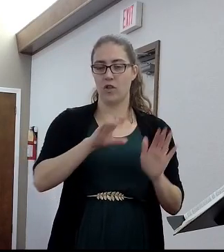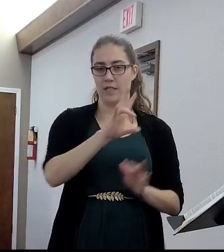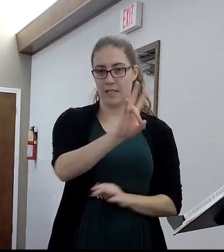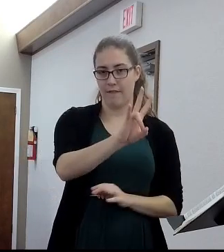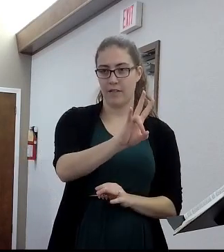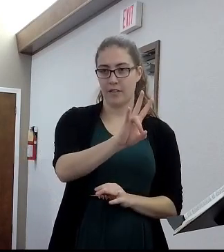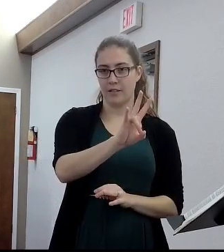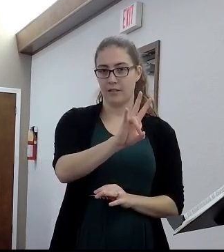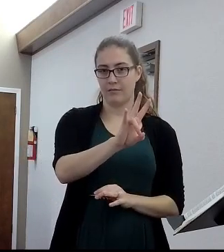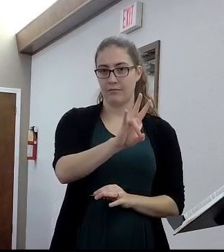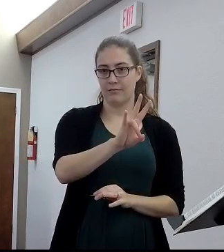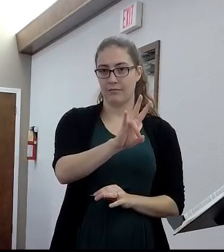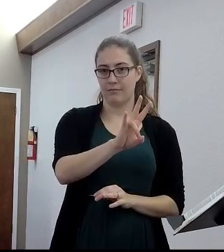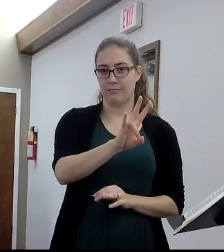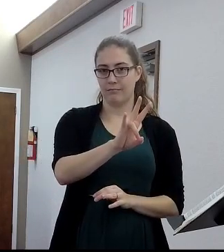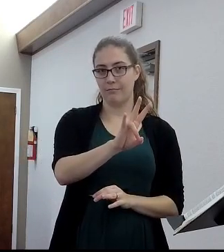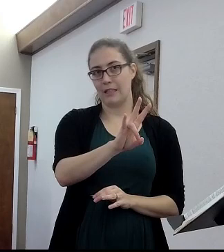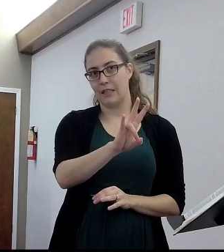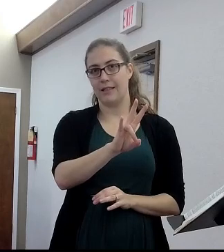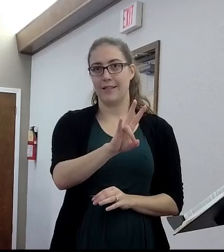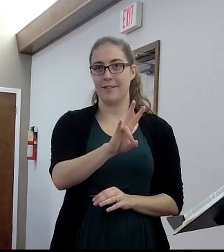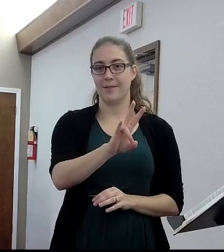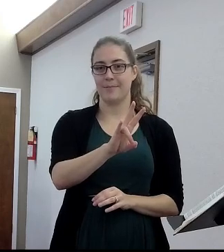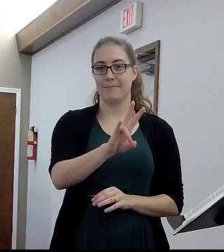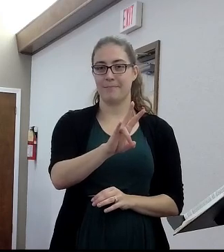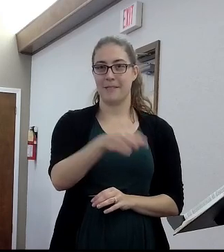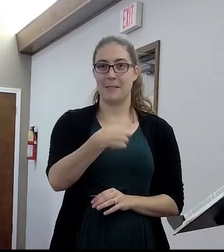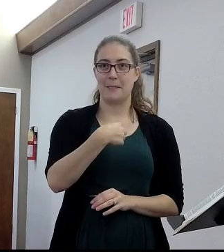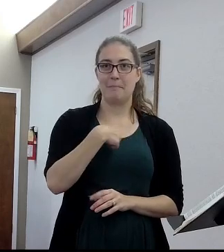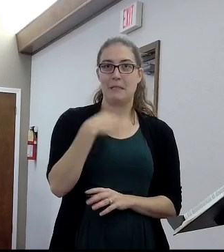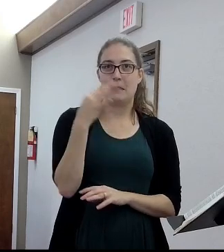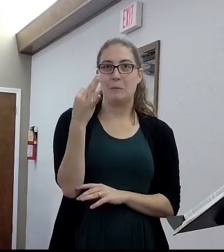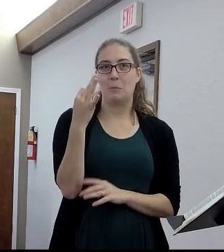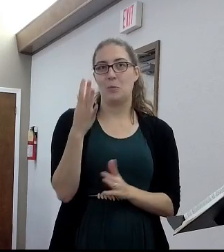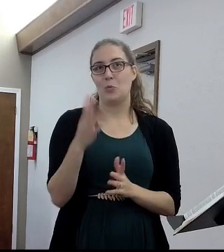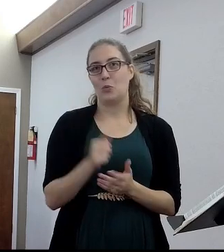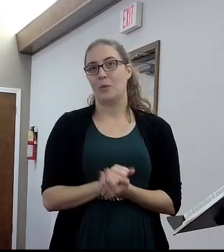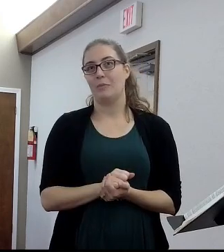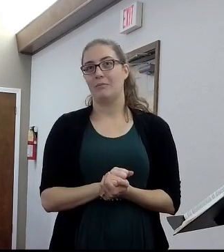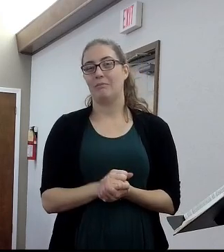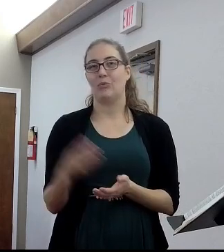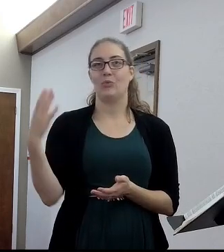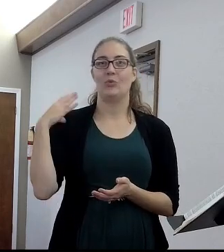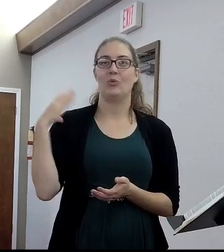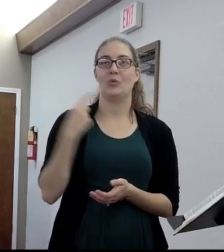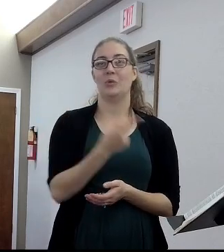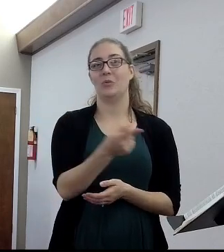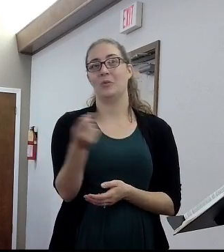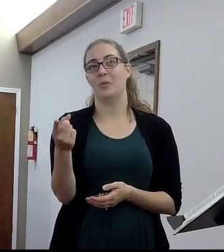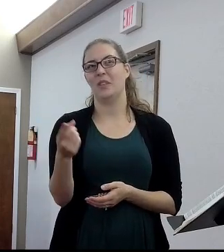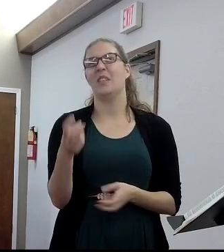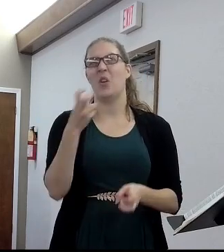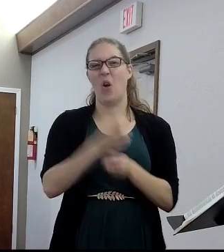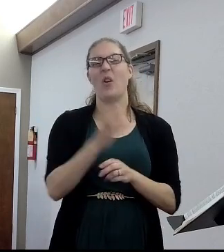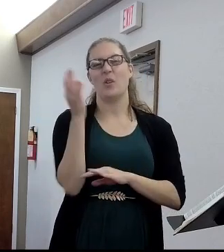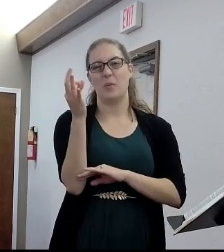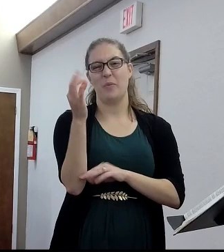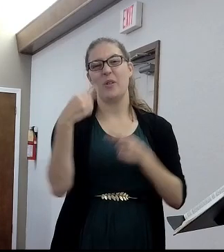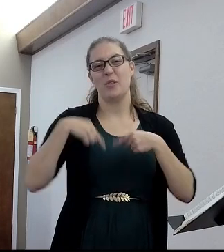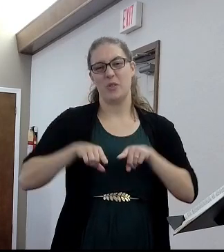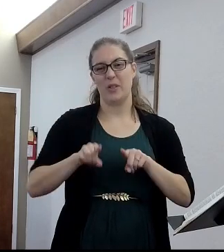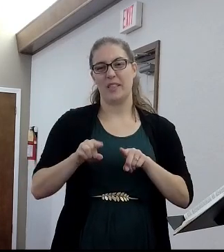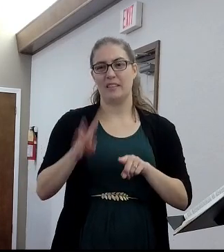Remember them have rule over you, which is me. And then, it's a difficult passage when you're the guy. And then it talks about